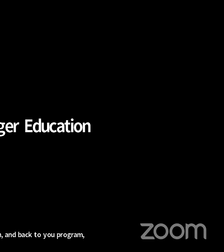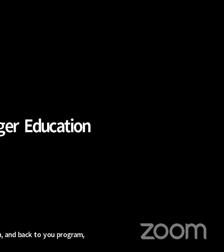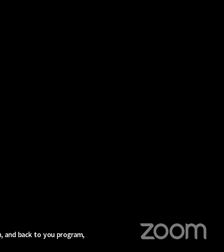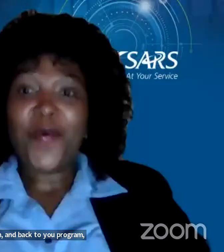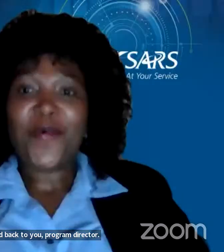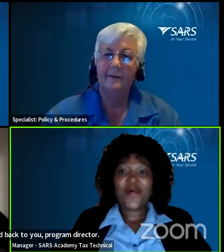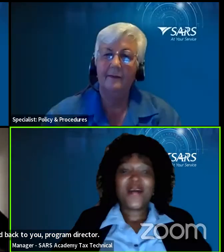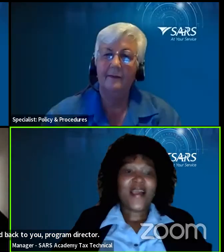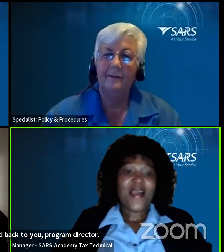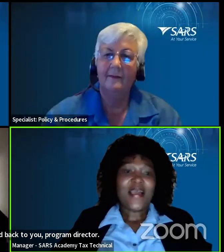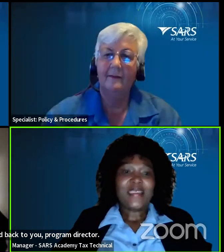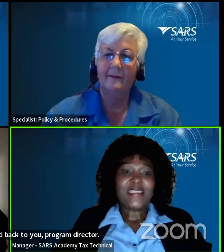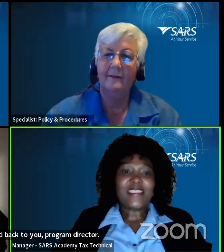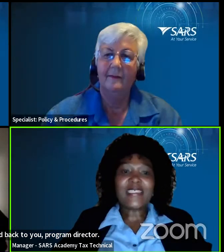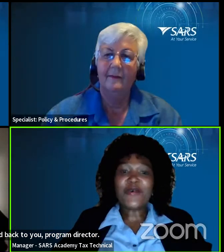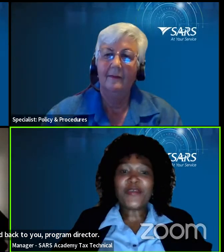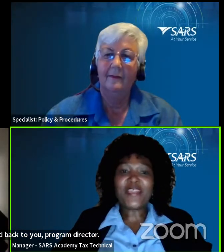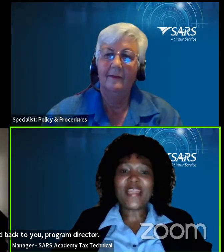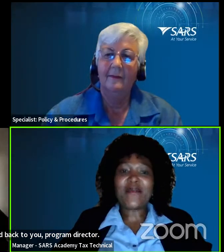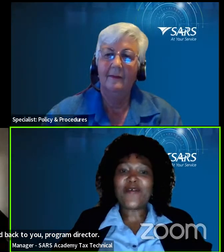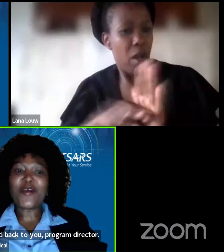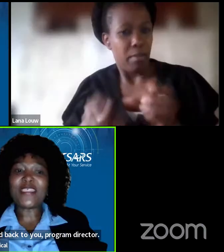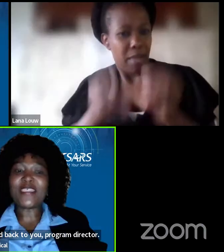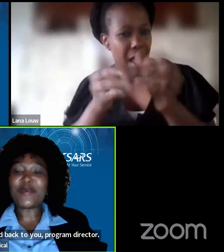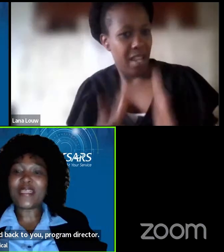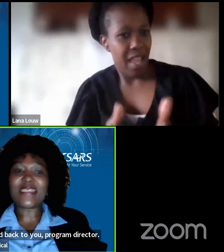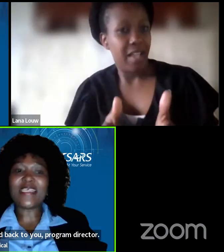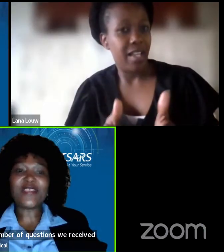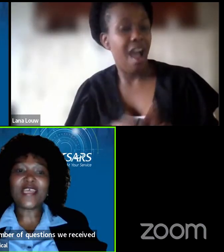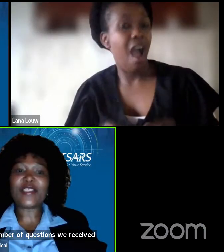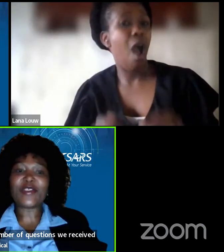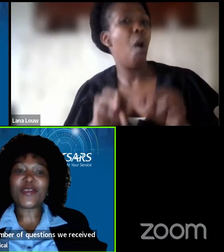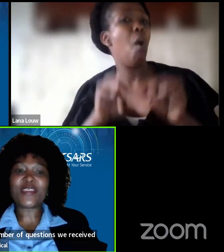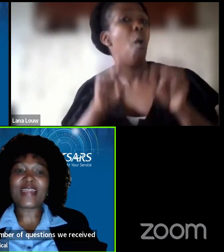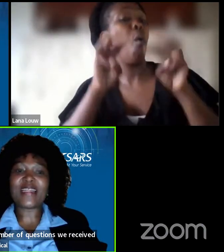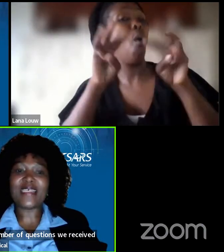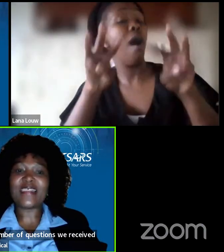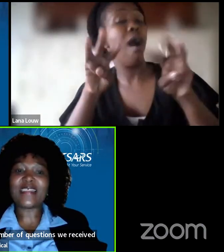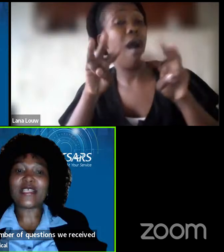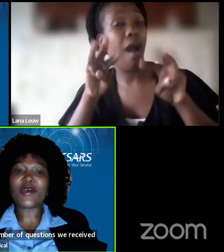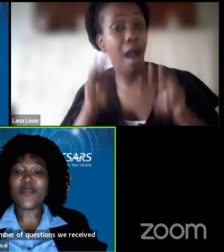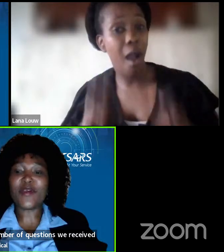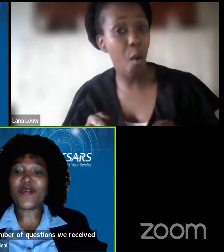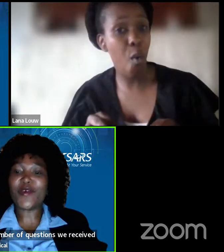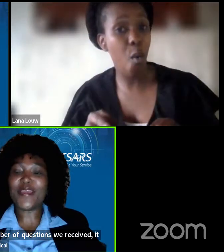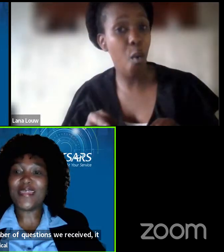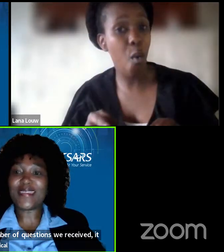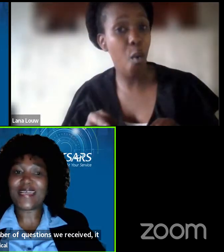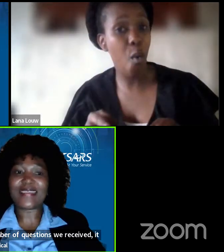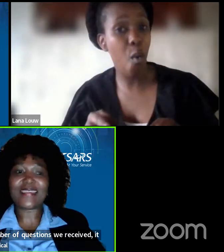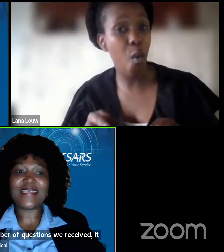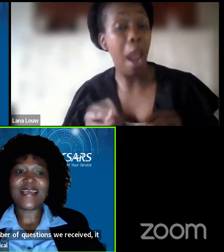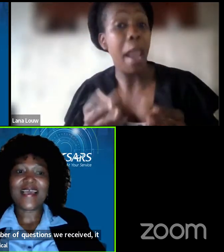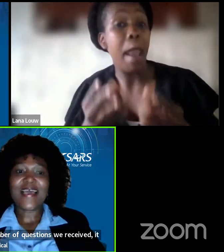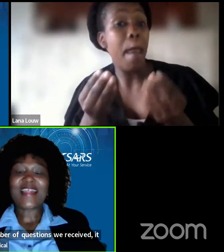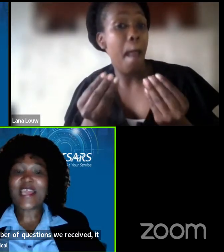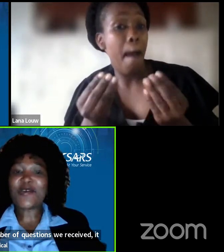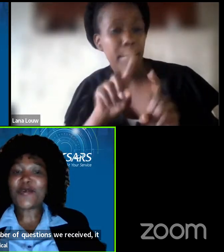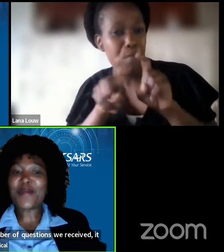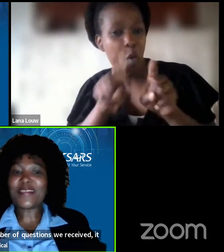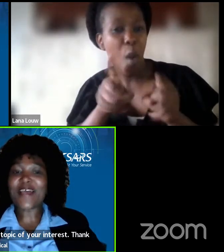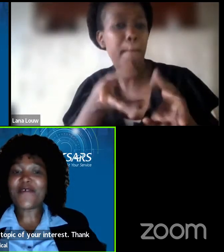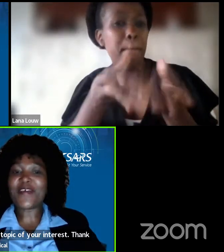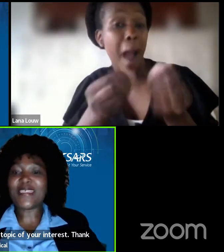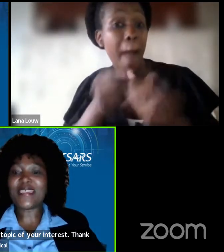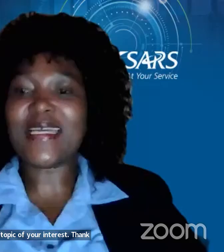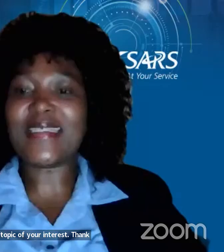Wow. Judging with the number of questions we received, it shows that this is a topic of your interest. Thank